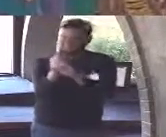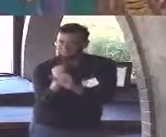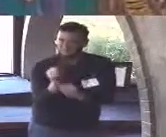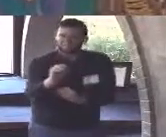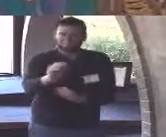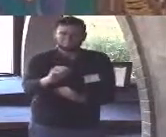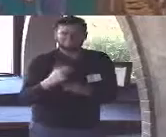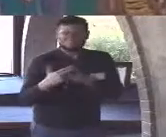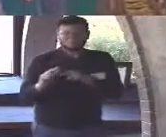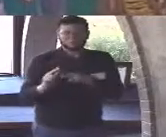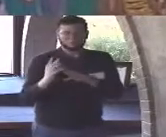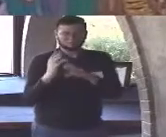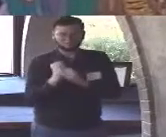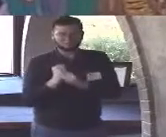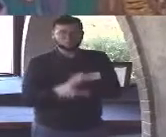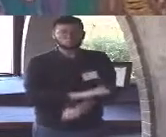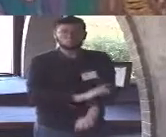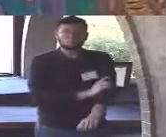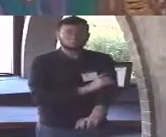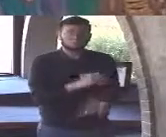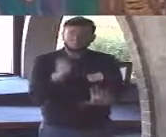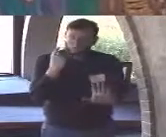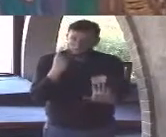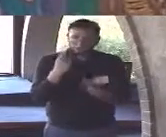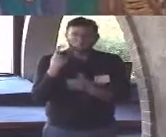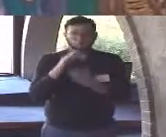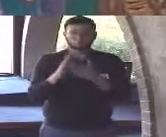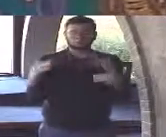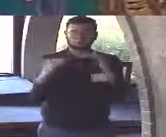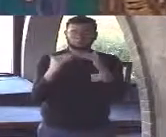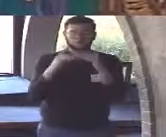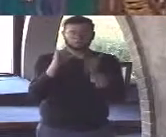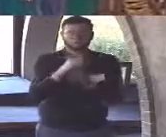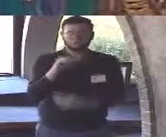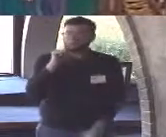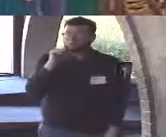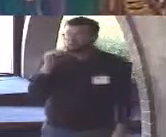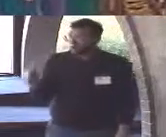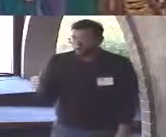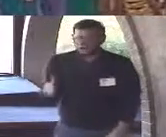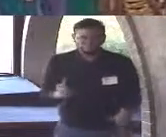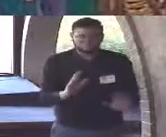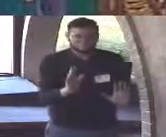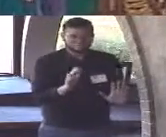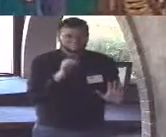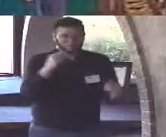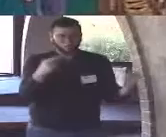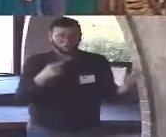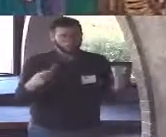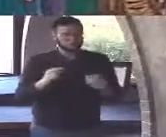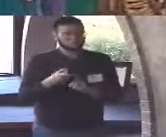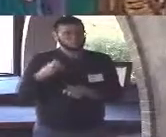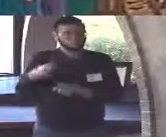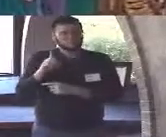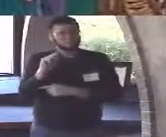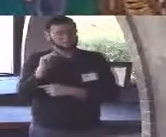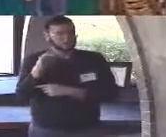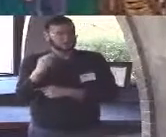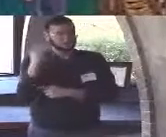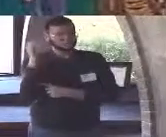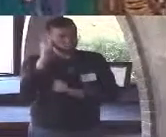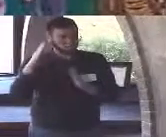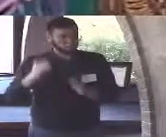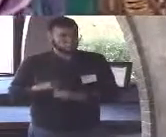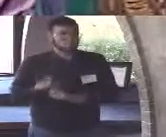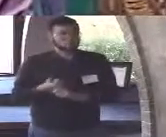to be fair the most compelling version of the nuh-uh argument belongs to Danish philosopher Soren Kierkegaard very